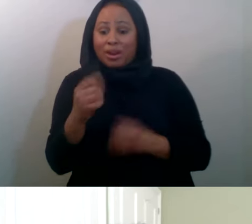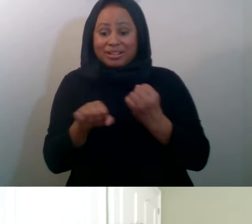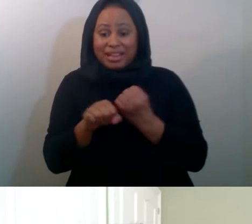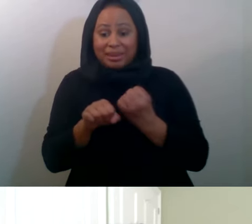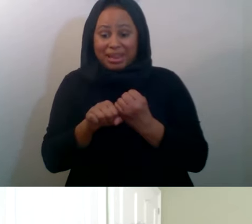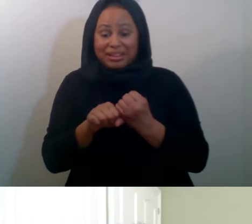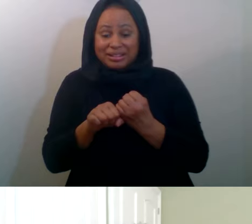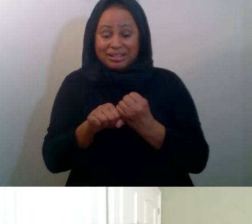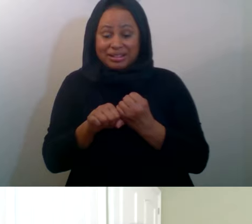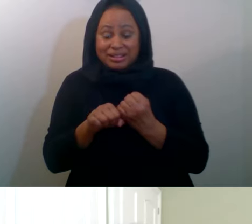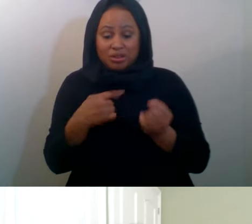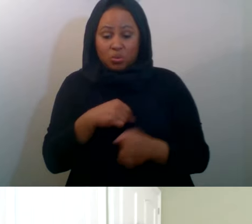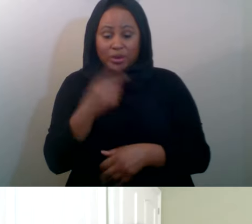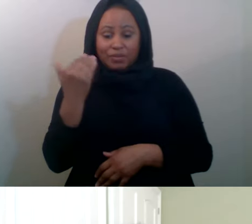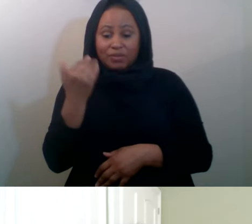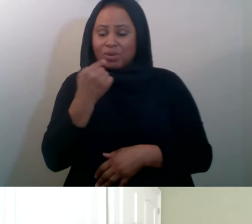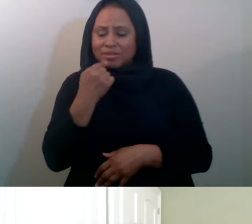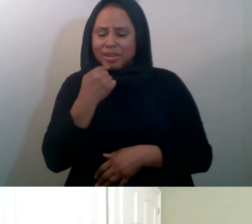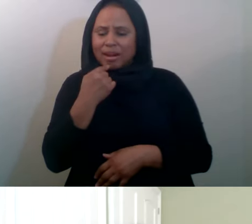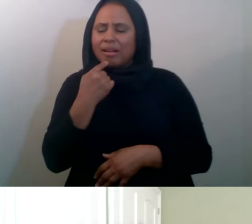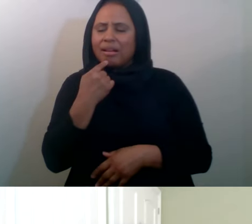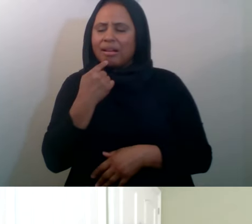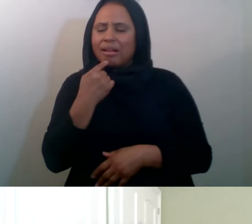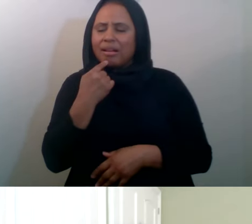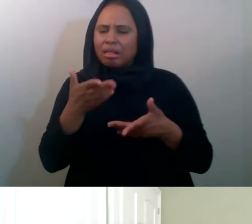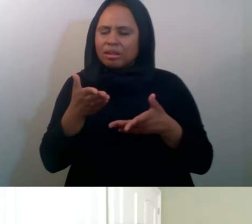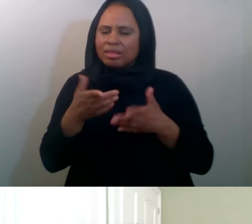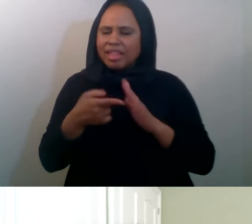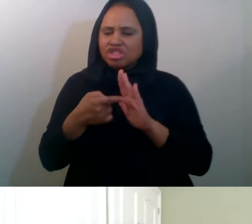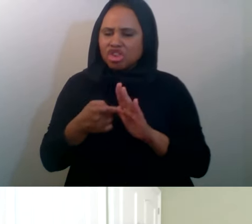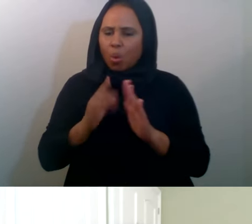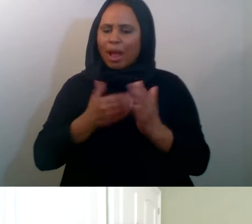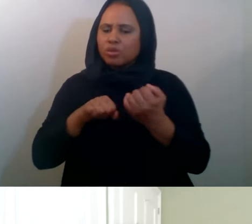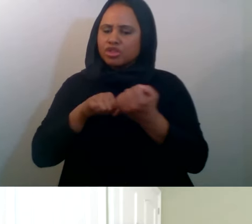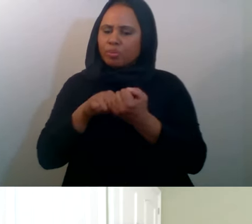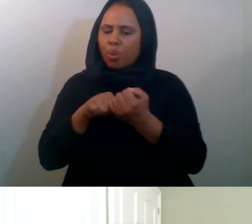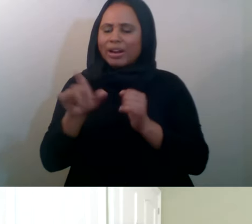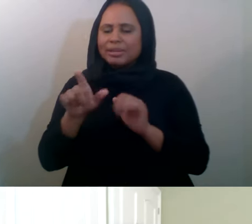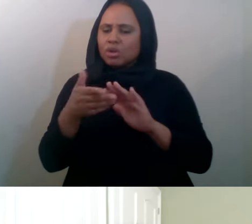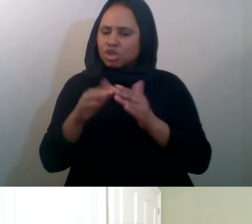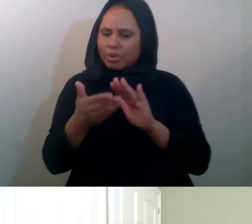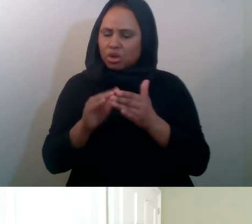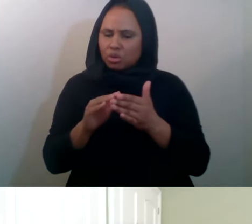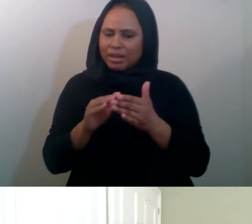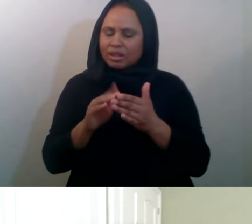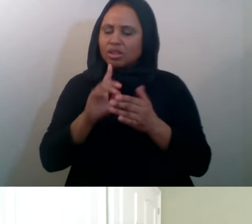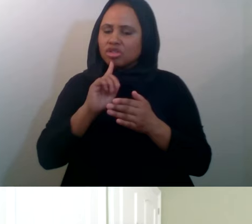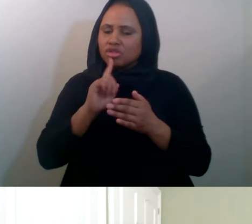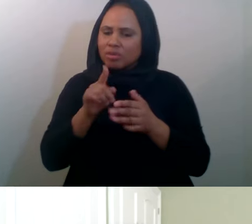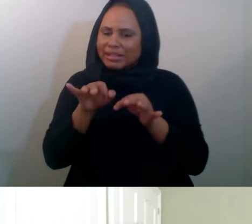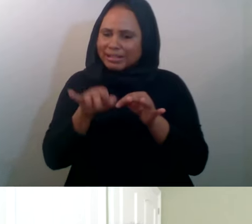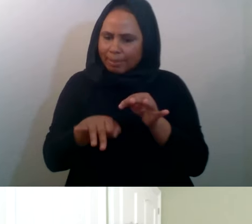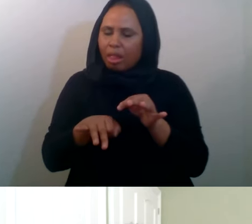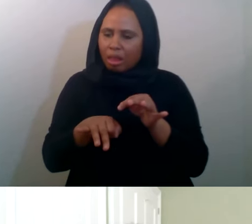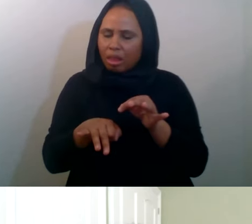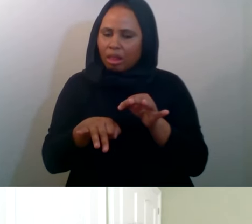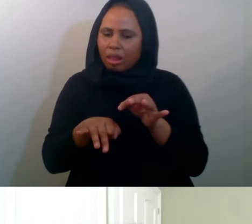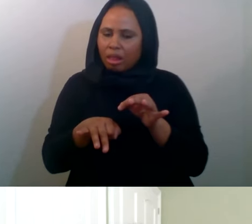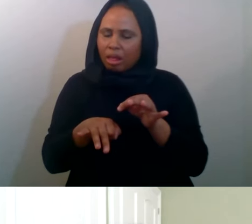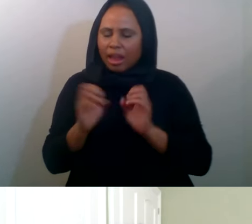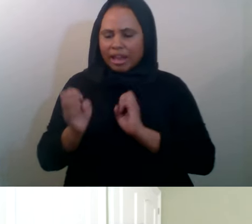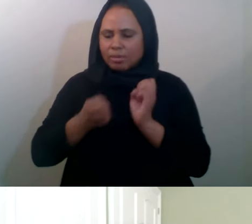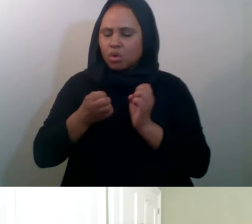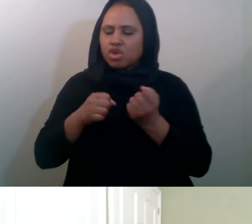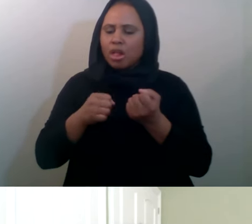we had said, you know what, let's do something. Let's, let's show our support as a Muslim community. Uh, it's really that symbolism and that emotional message of